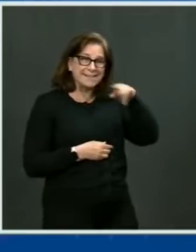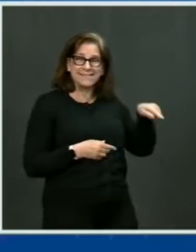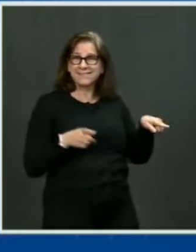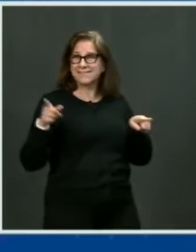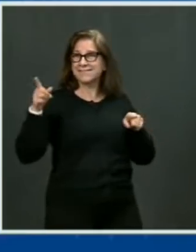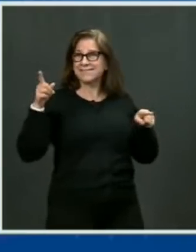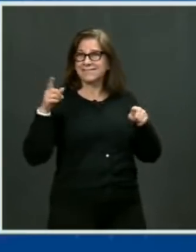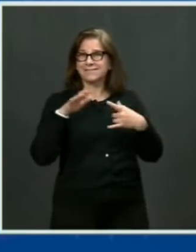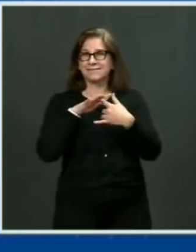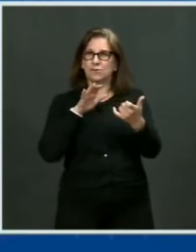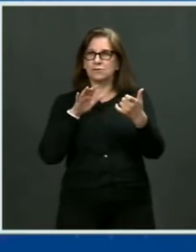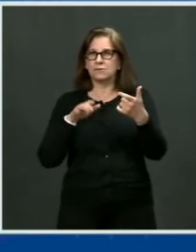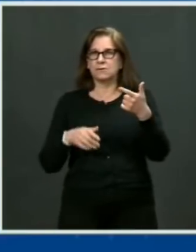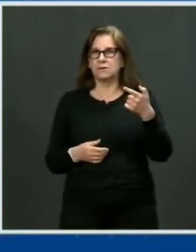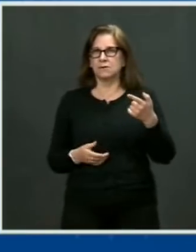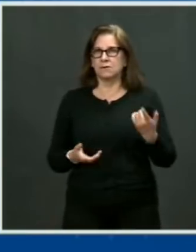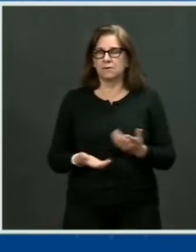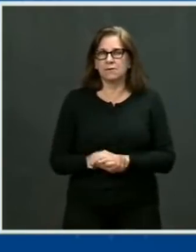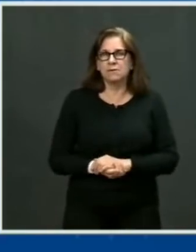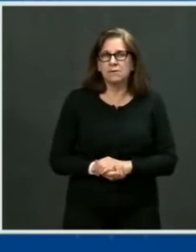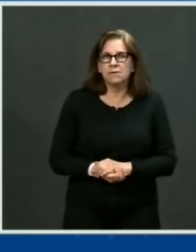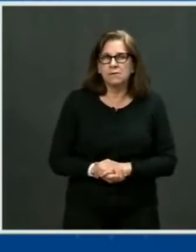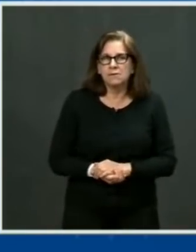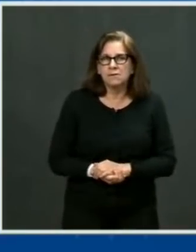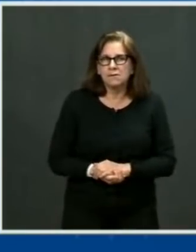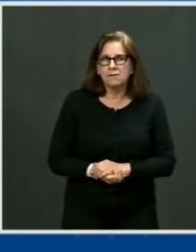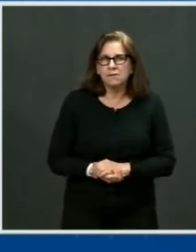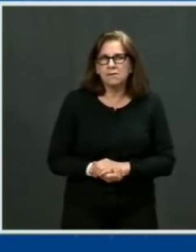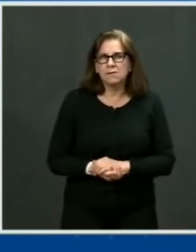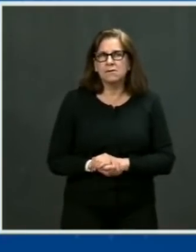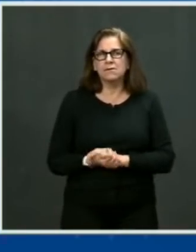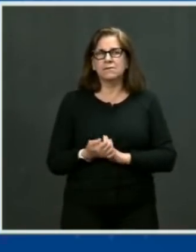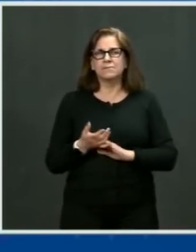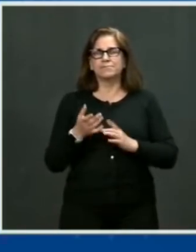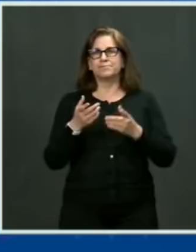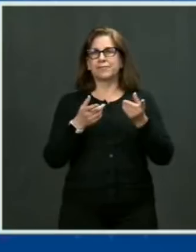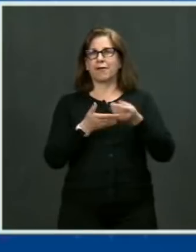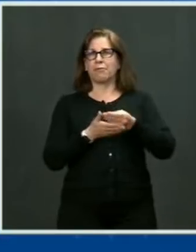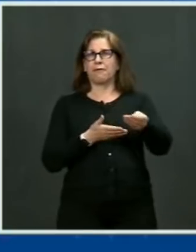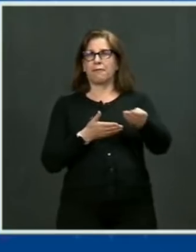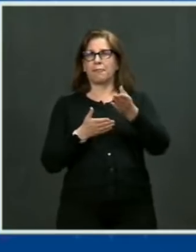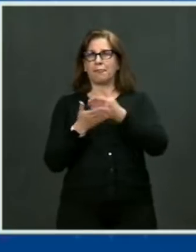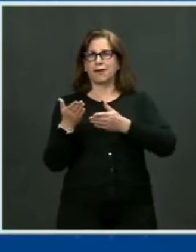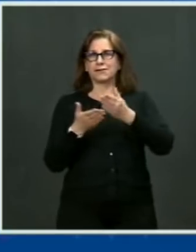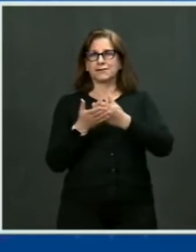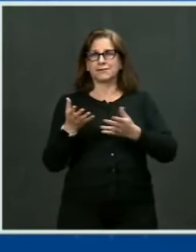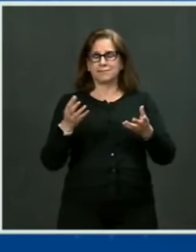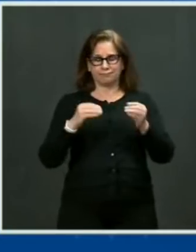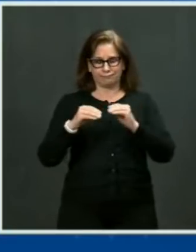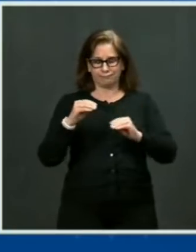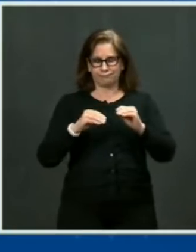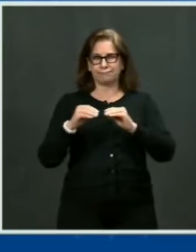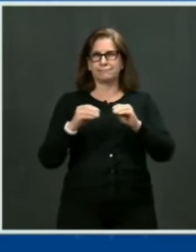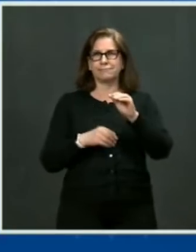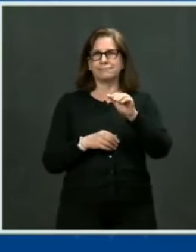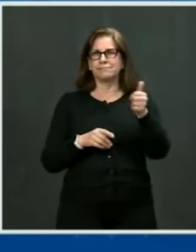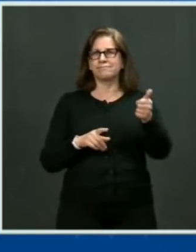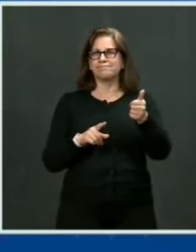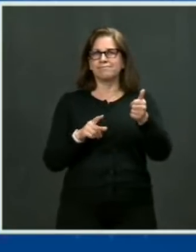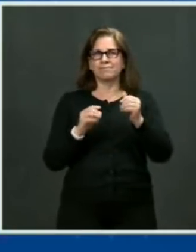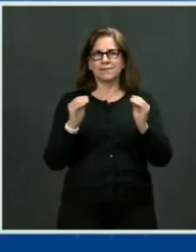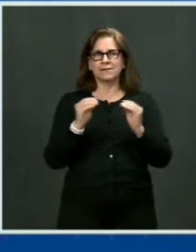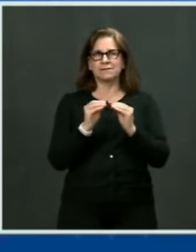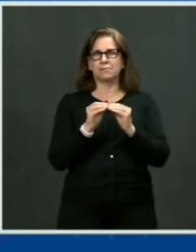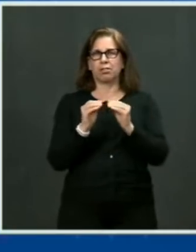You know, I want to see these kits treated as firearms under the Gun Control Act, which is going to require that the